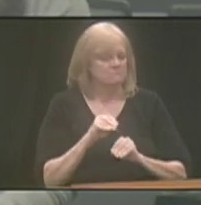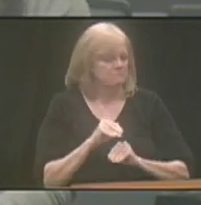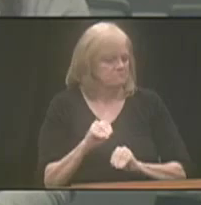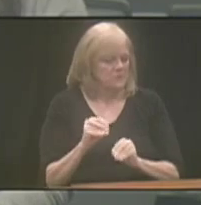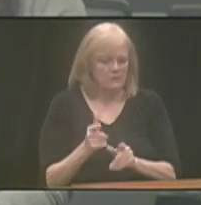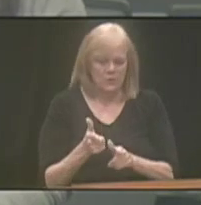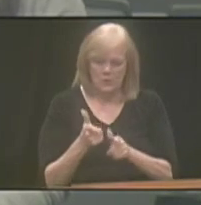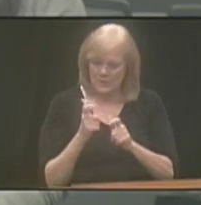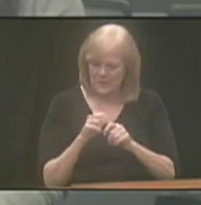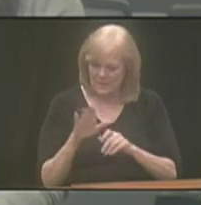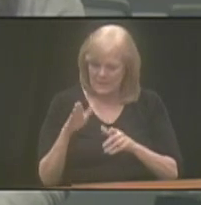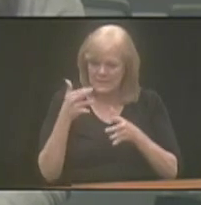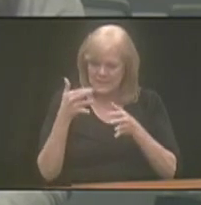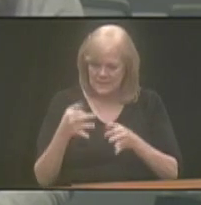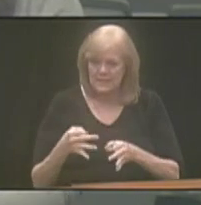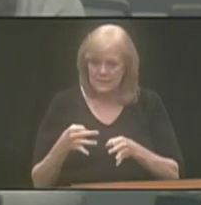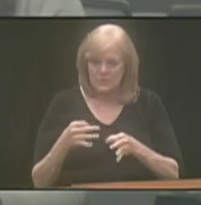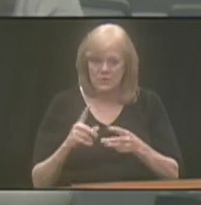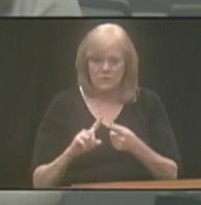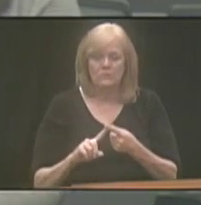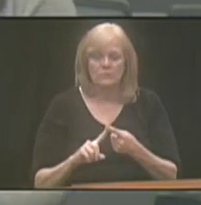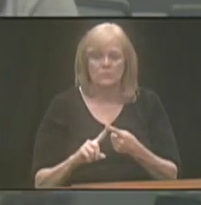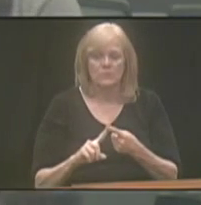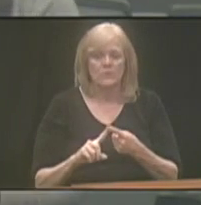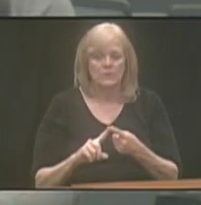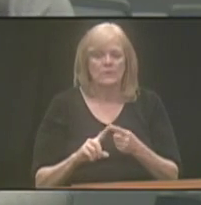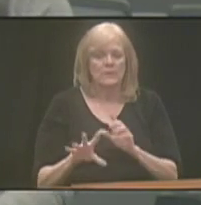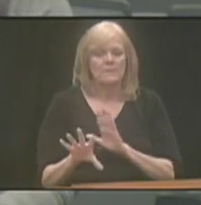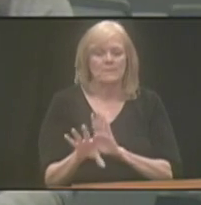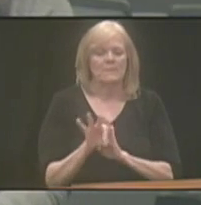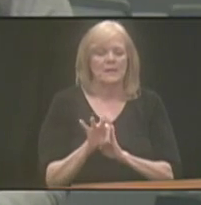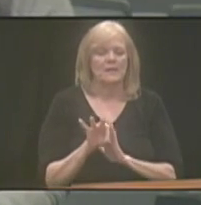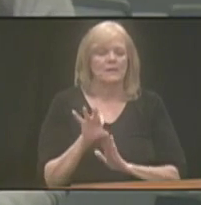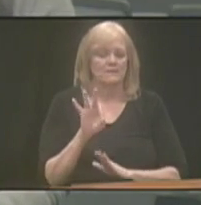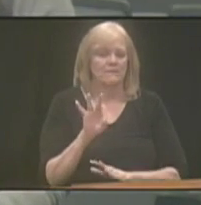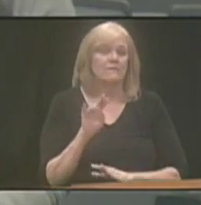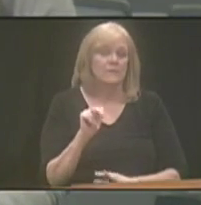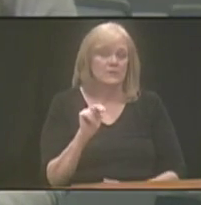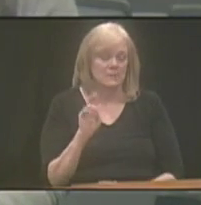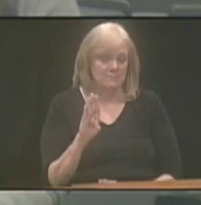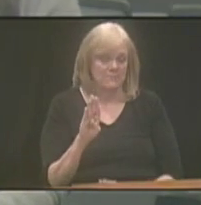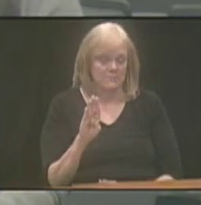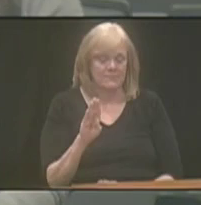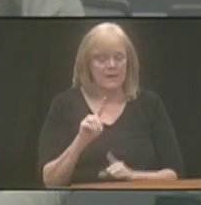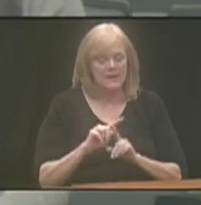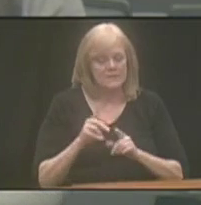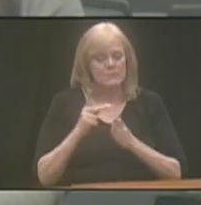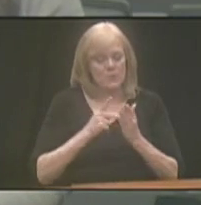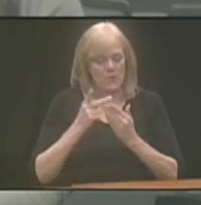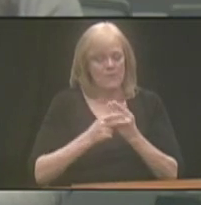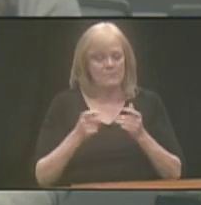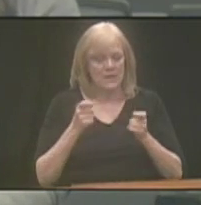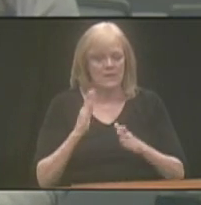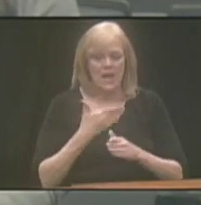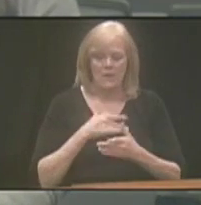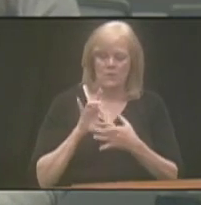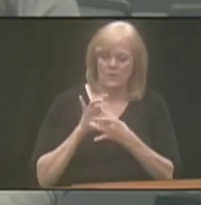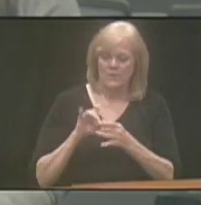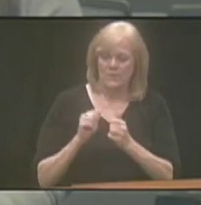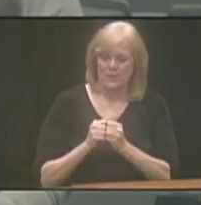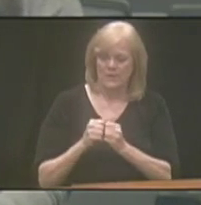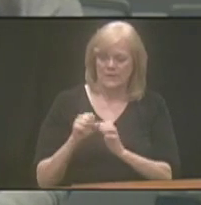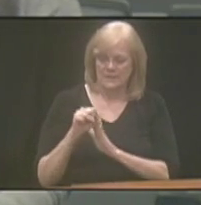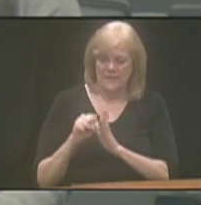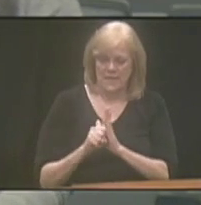moved very quickly in his decision to pick First National Bank as the program manager. And then our relationship with the State